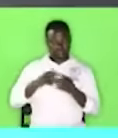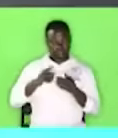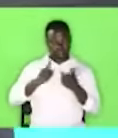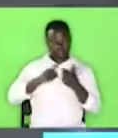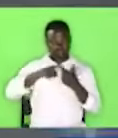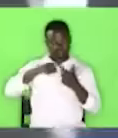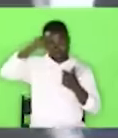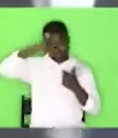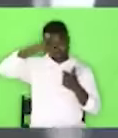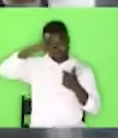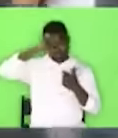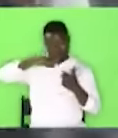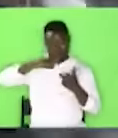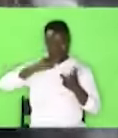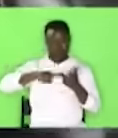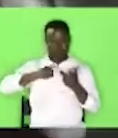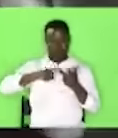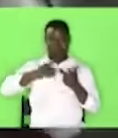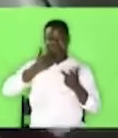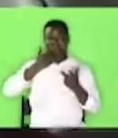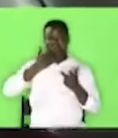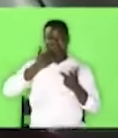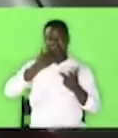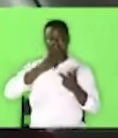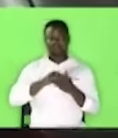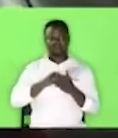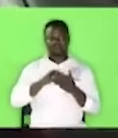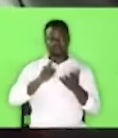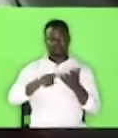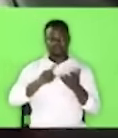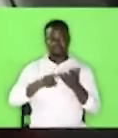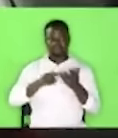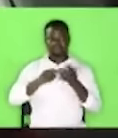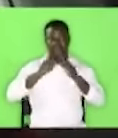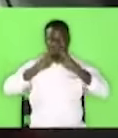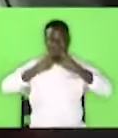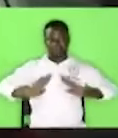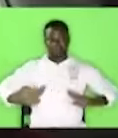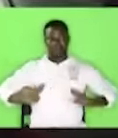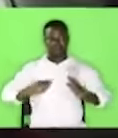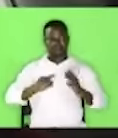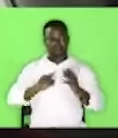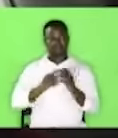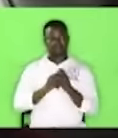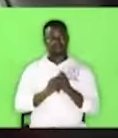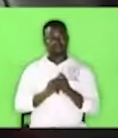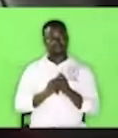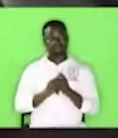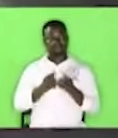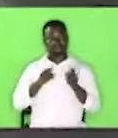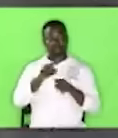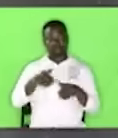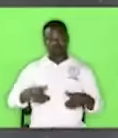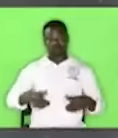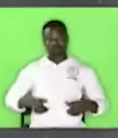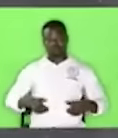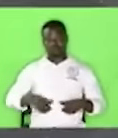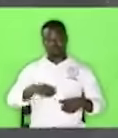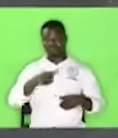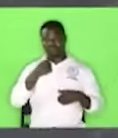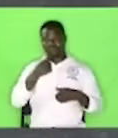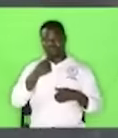Like favor. Like peace. When you are young and we are talking about peace,